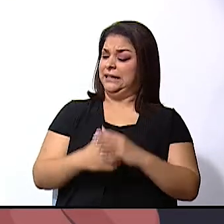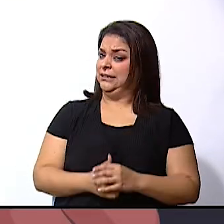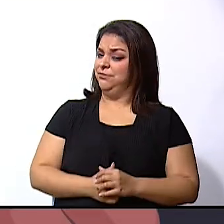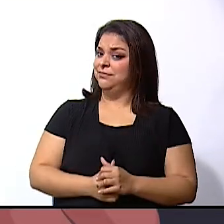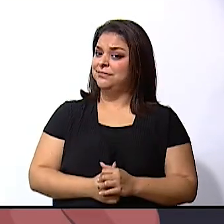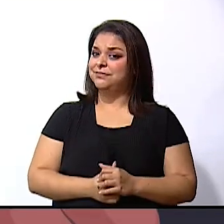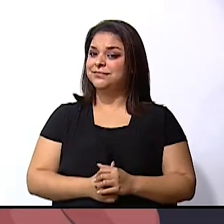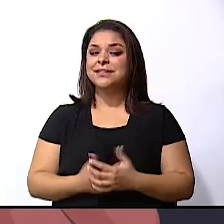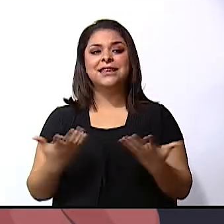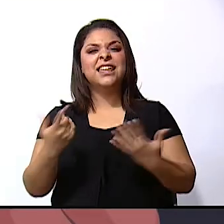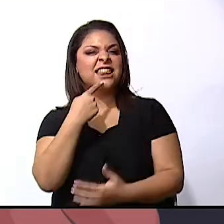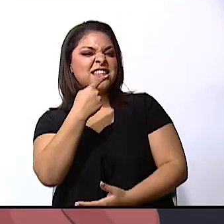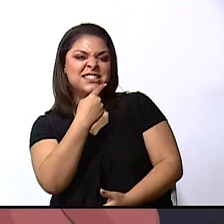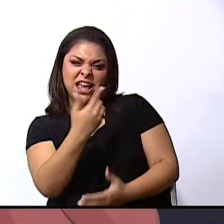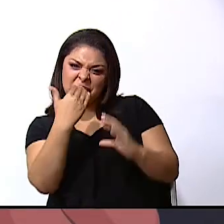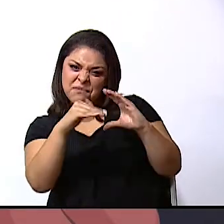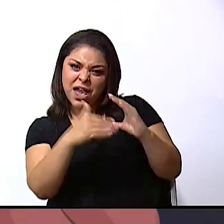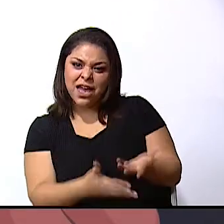And what did he say?